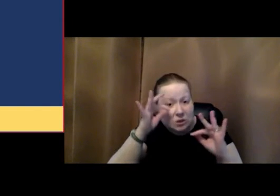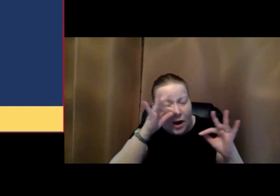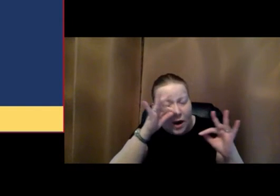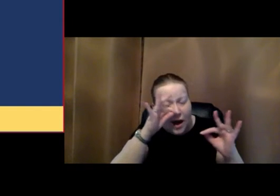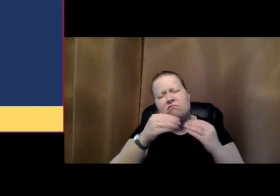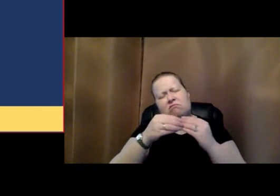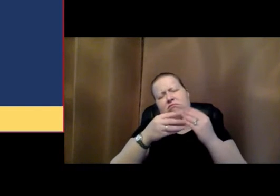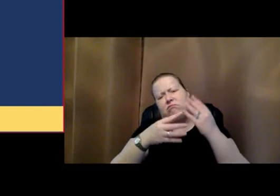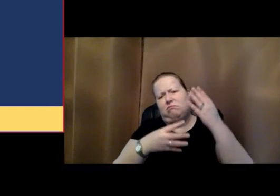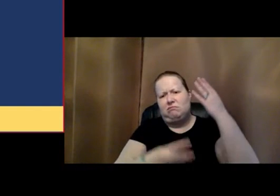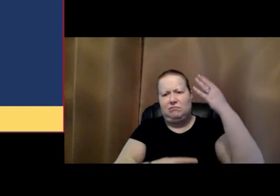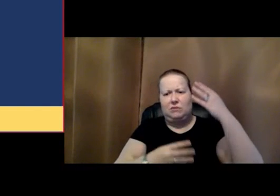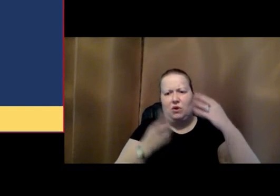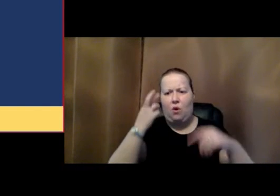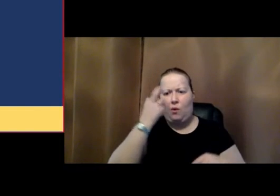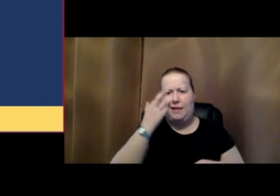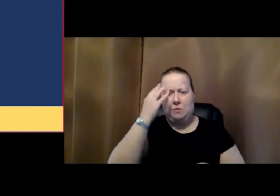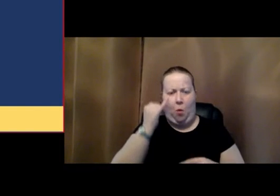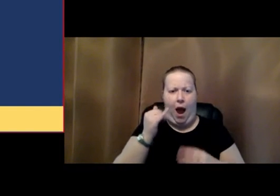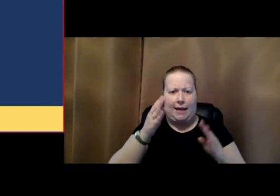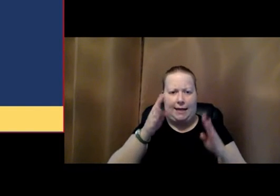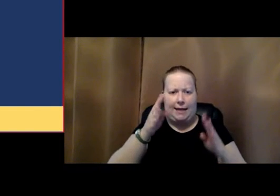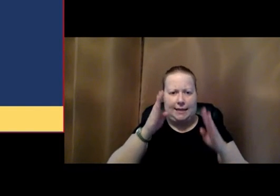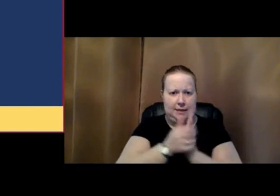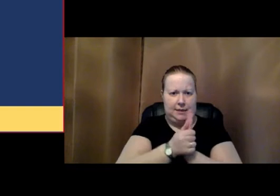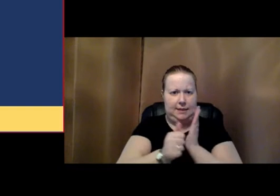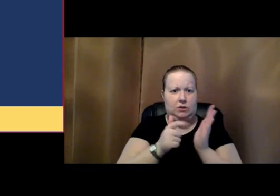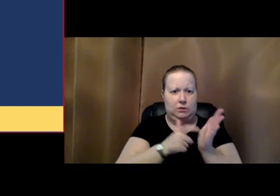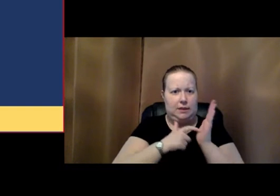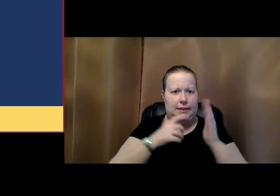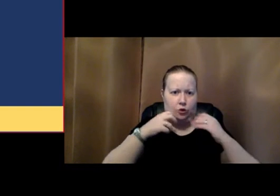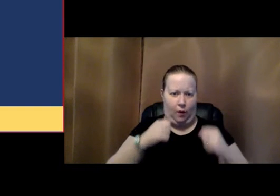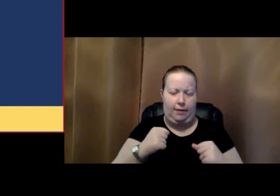skills need need strengthening. Next slide, please.